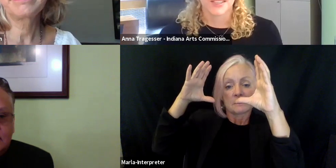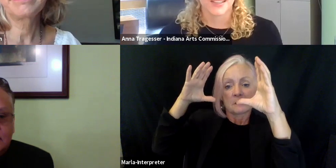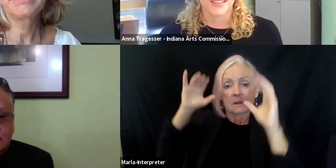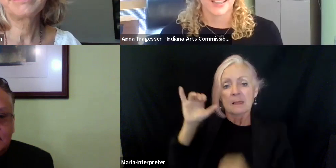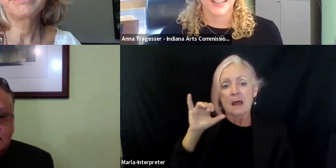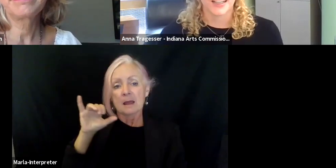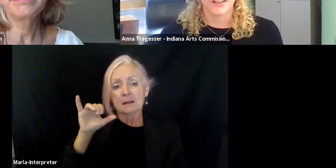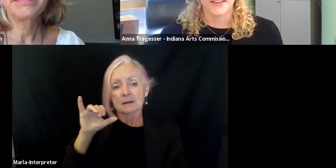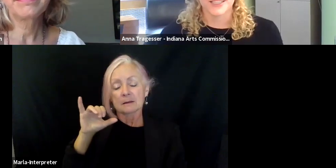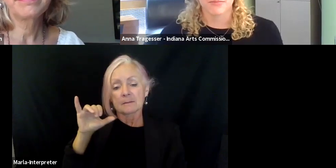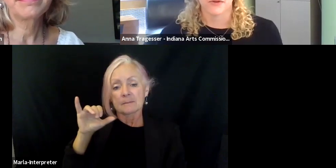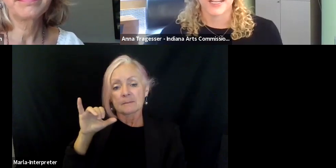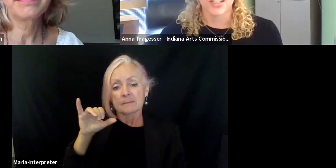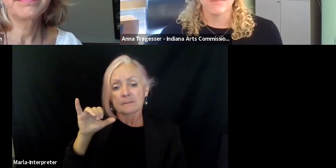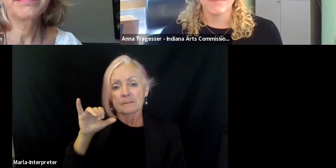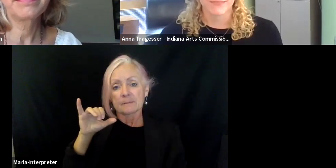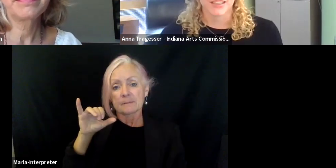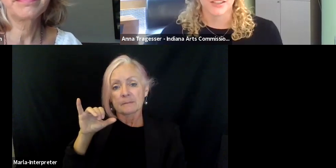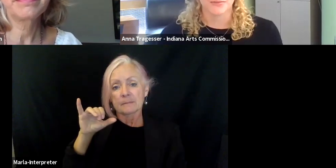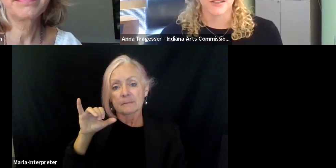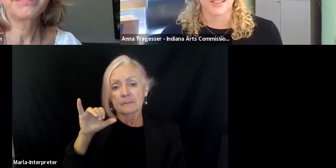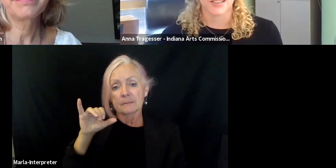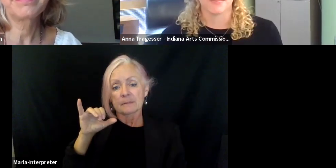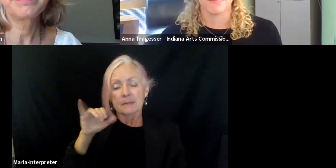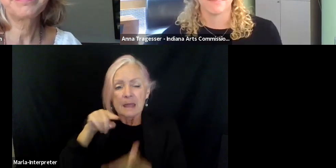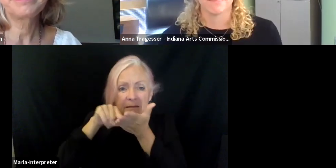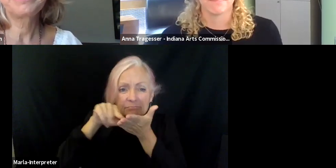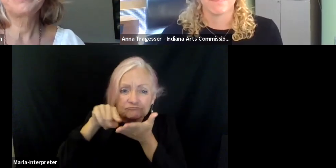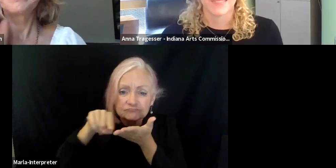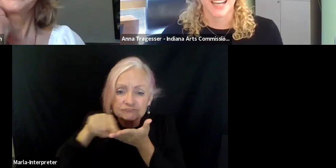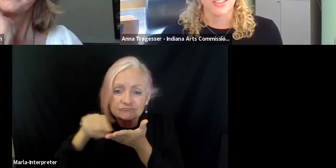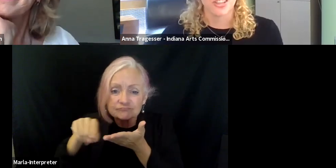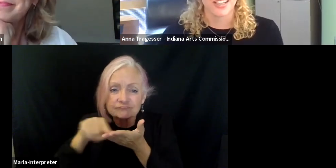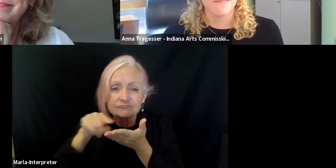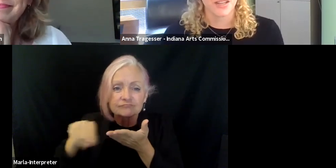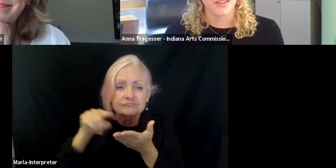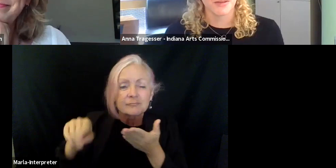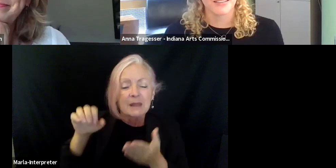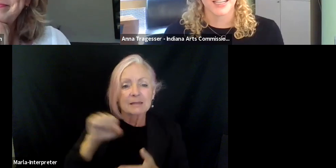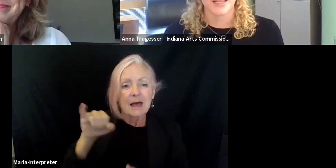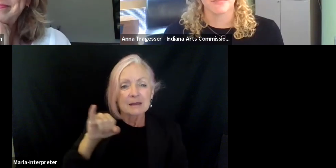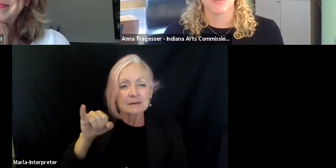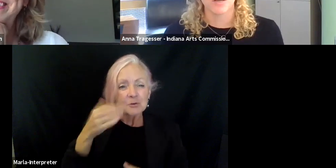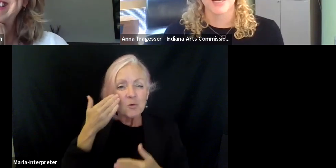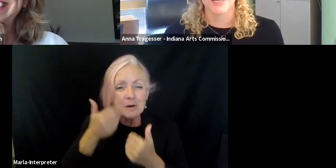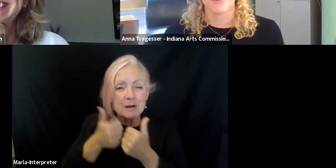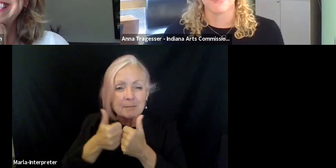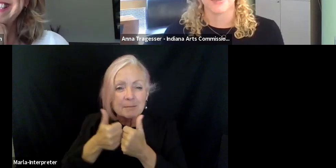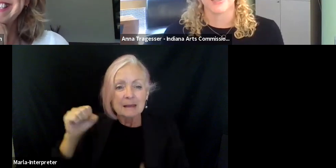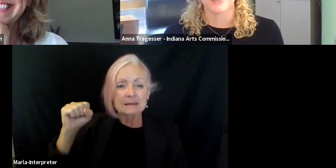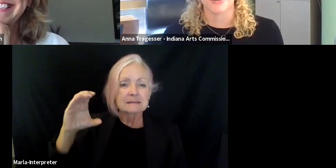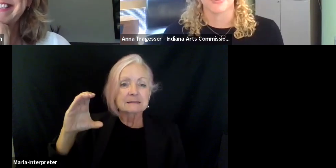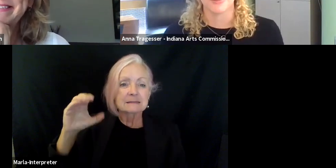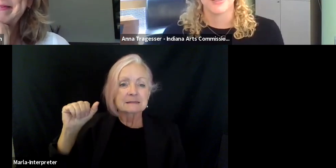a little exploration, a little bit of a scavenger hunt, a little bit. Um, one of my